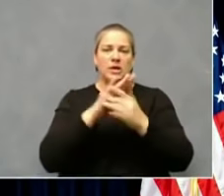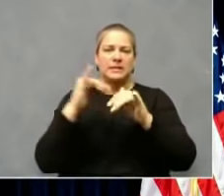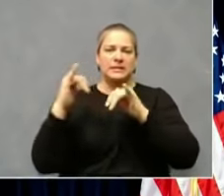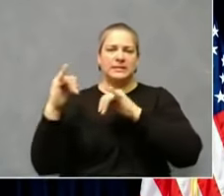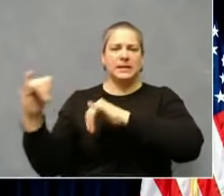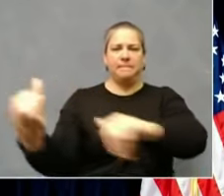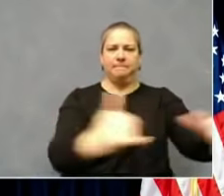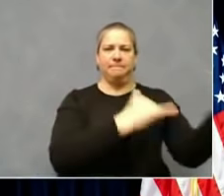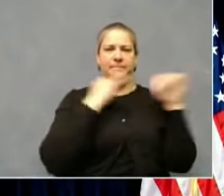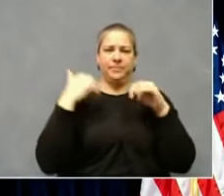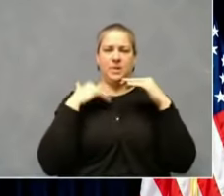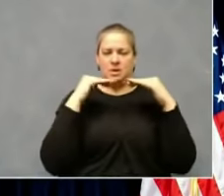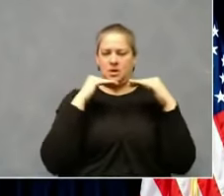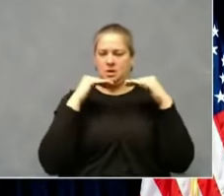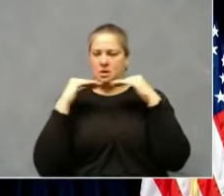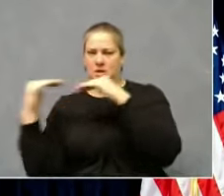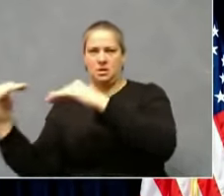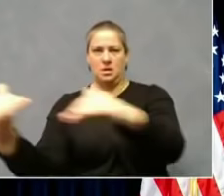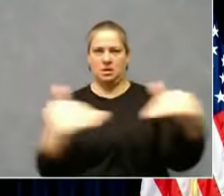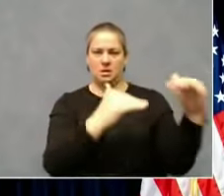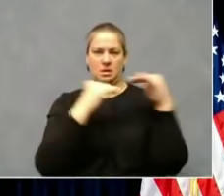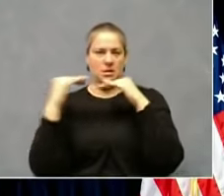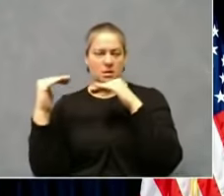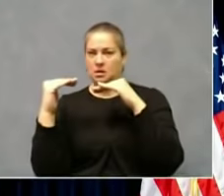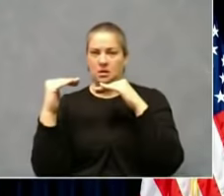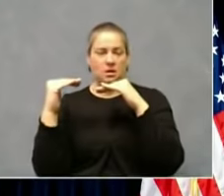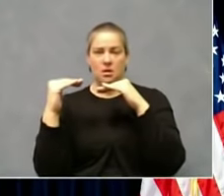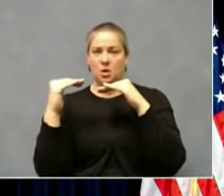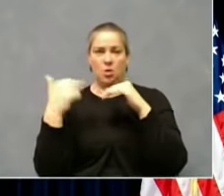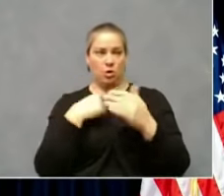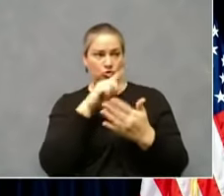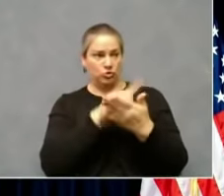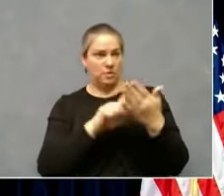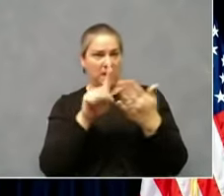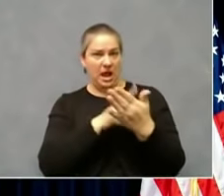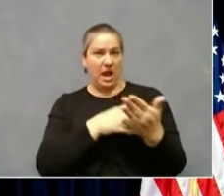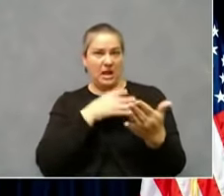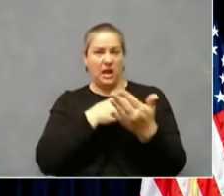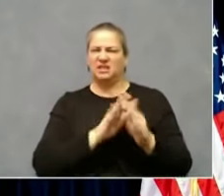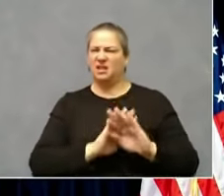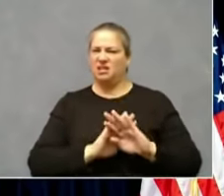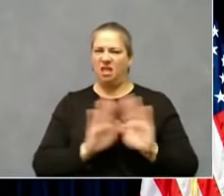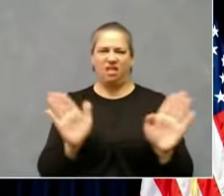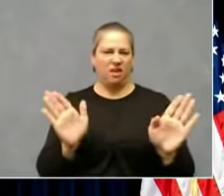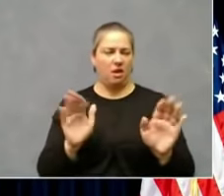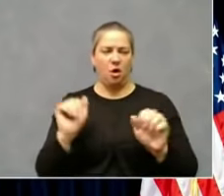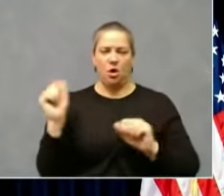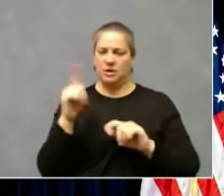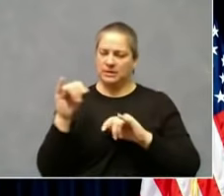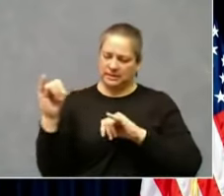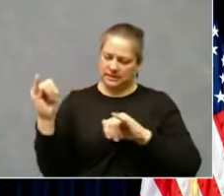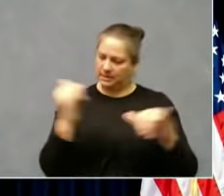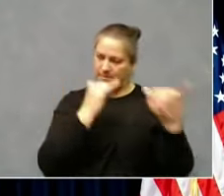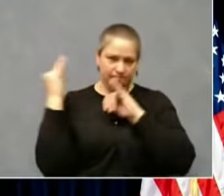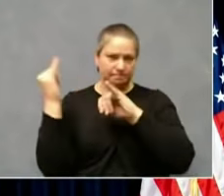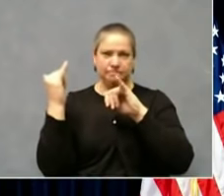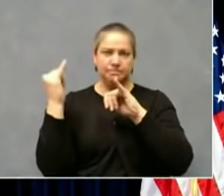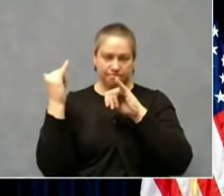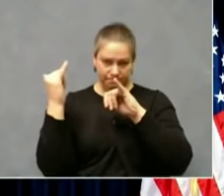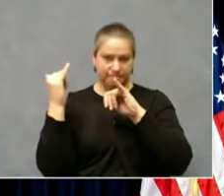discriminating against any form of school. We just know that this is absolutely necessary at the moment.